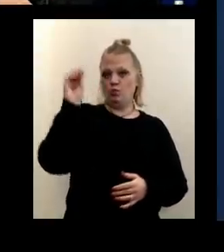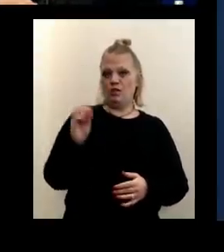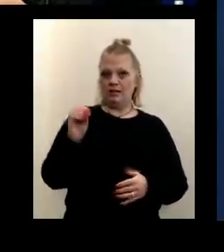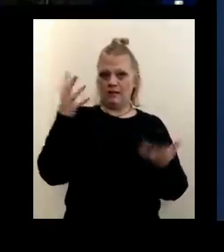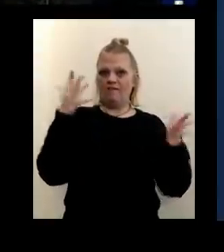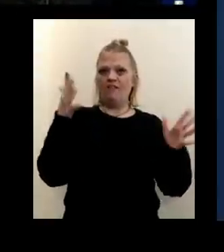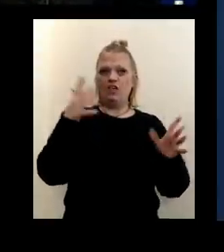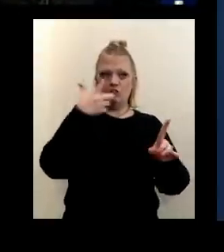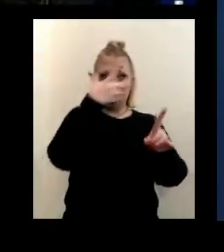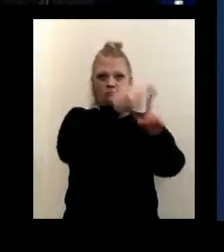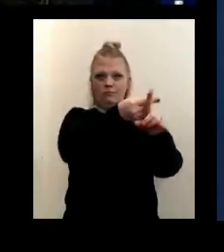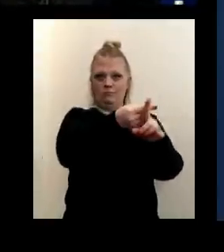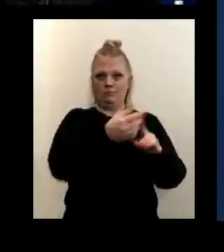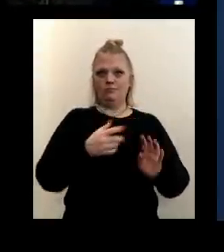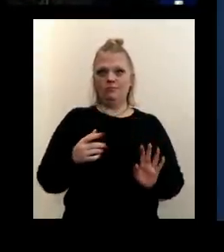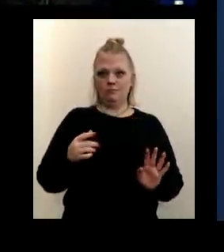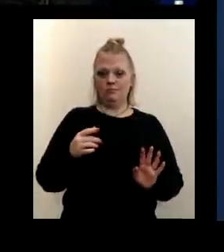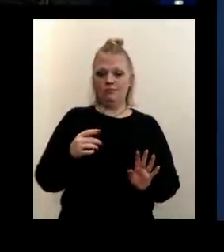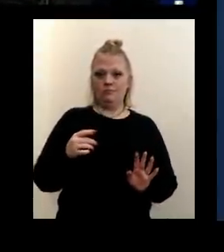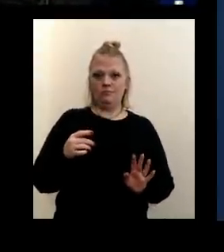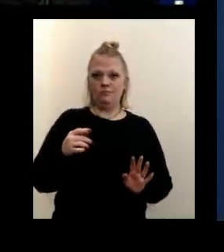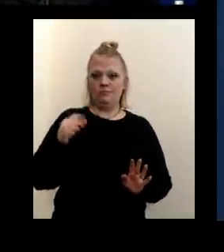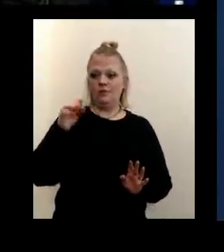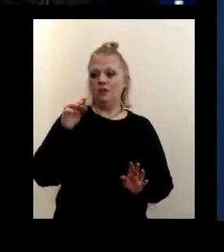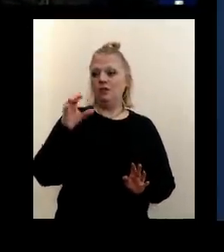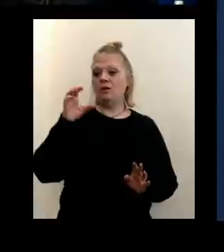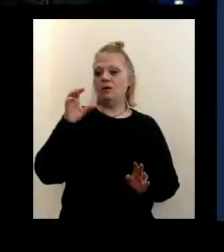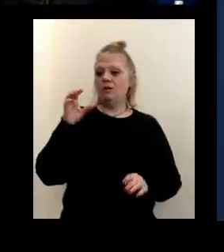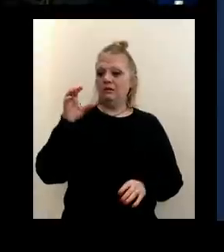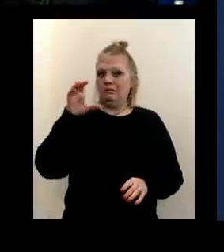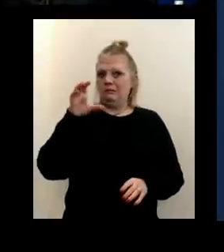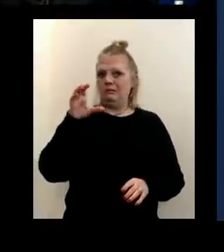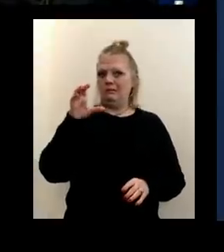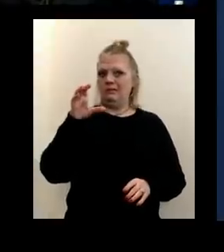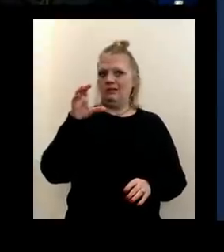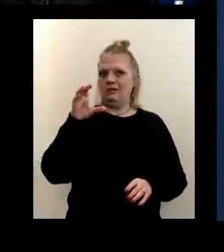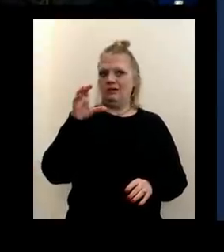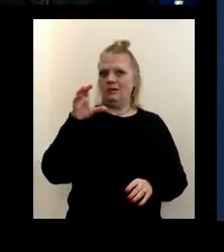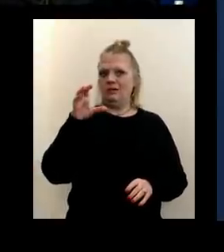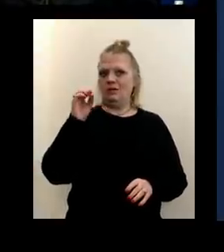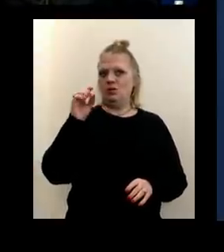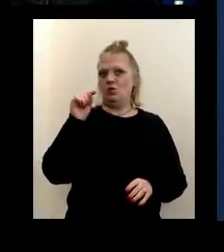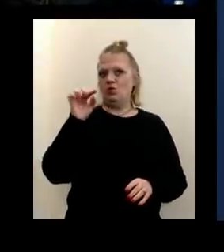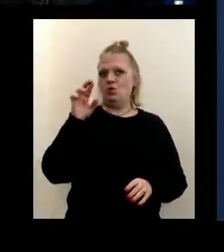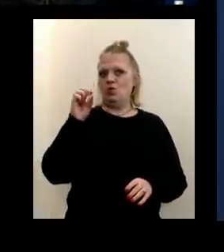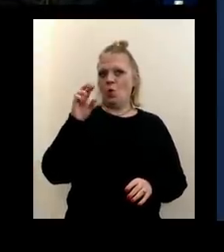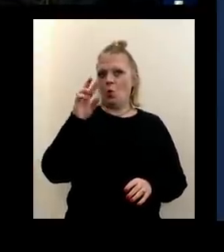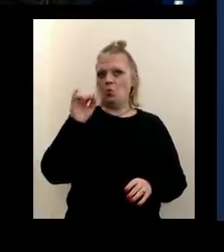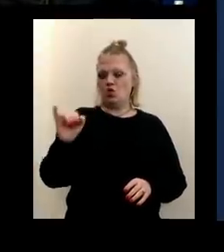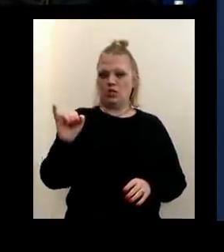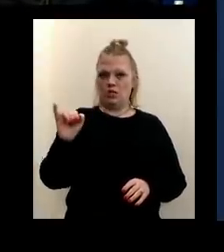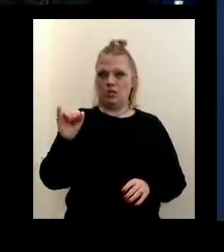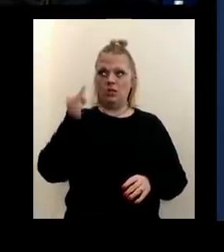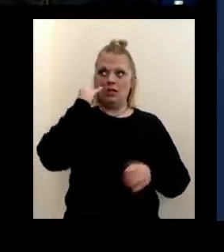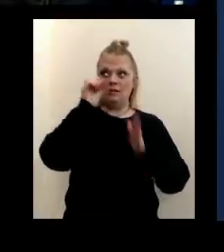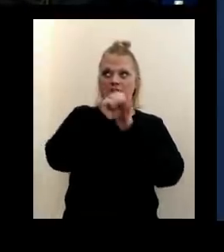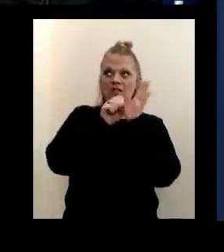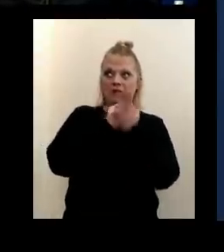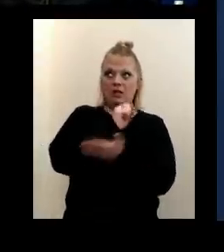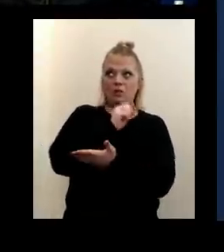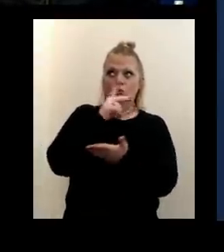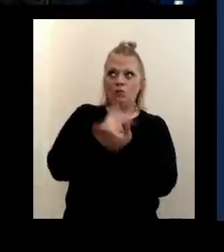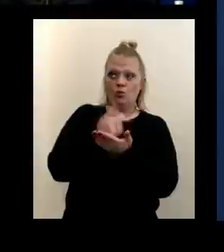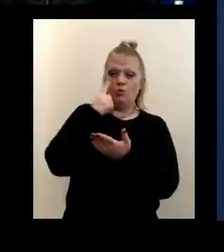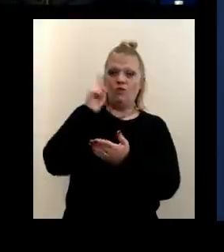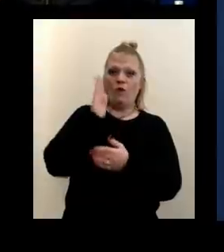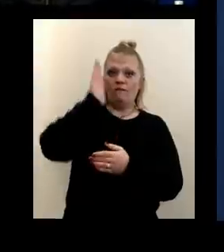been administered. And Mr. Quatrochi expects that as long as the state approval comes, for all future doses that are pending,